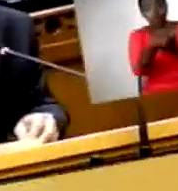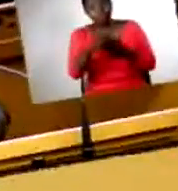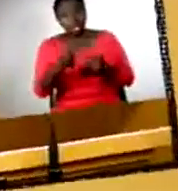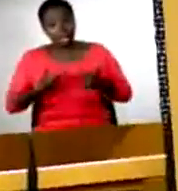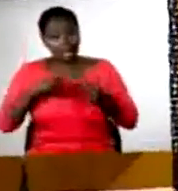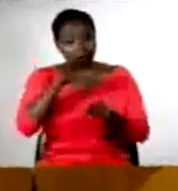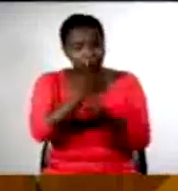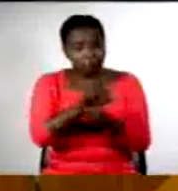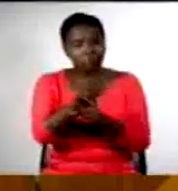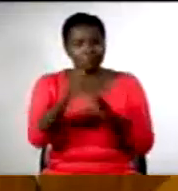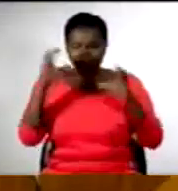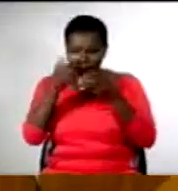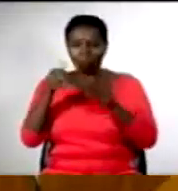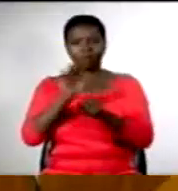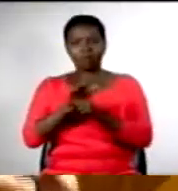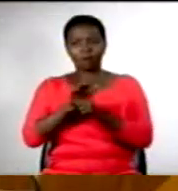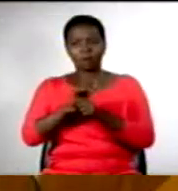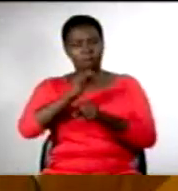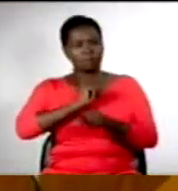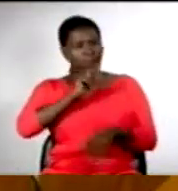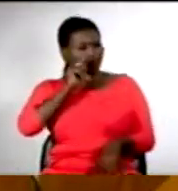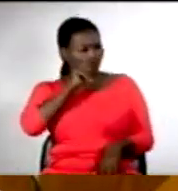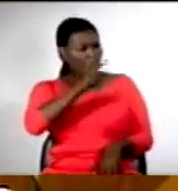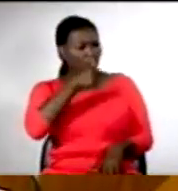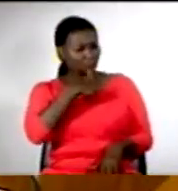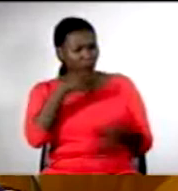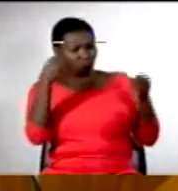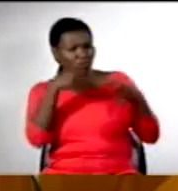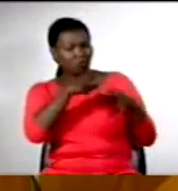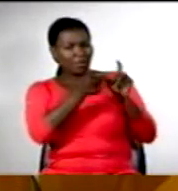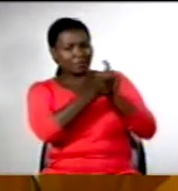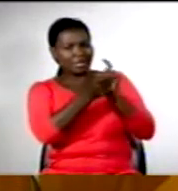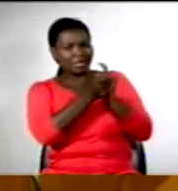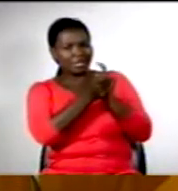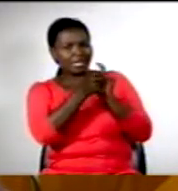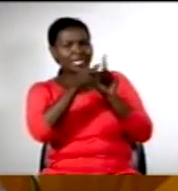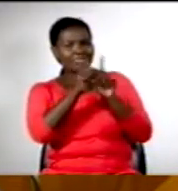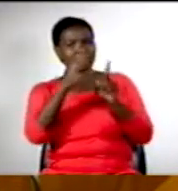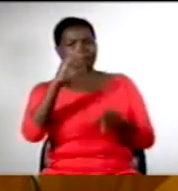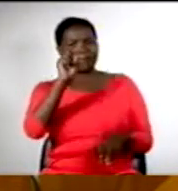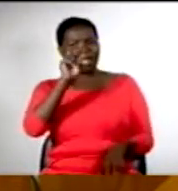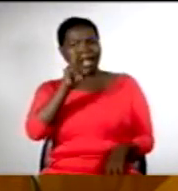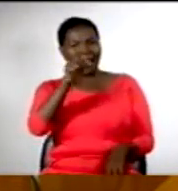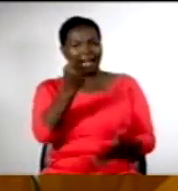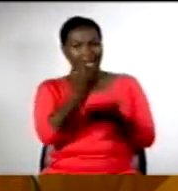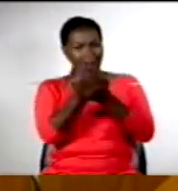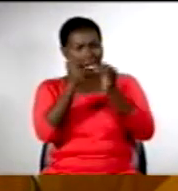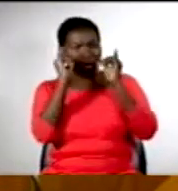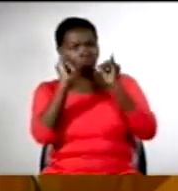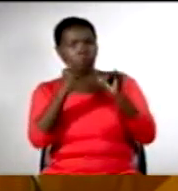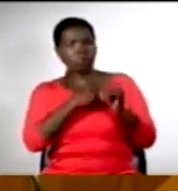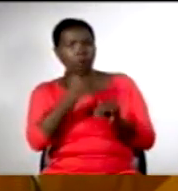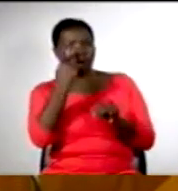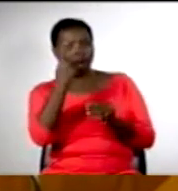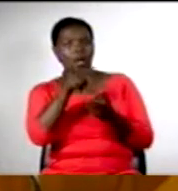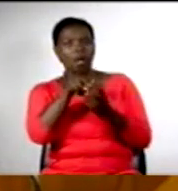I watch in horror what is happening in the Central African Republic right now. And I say